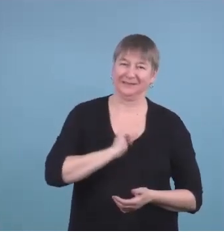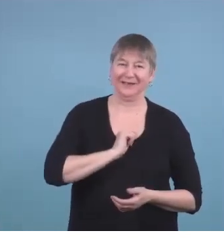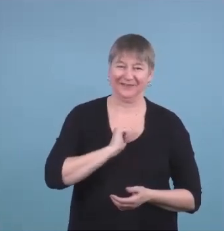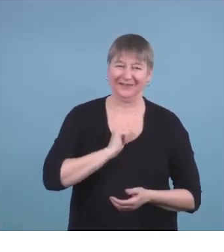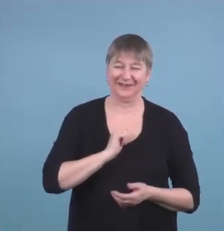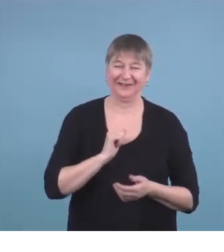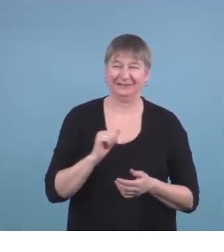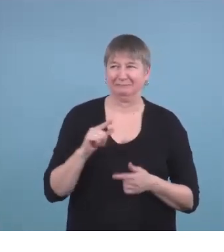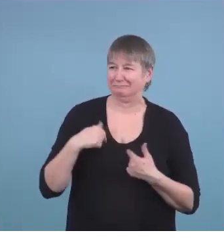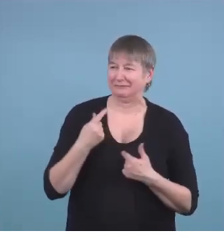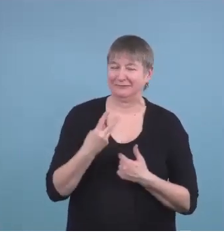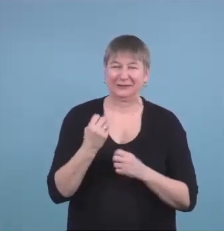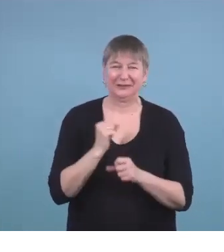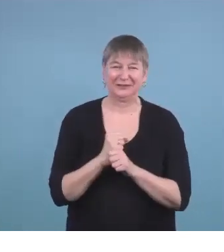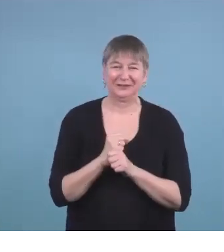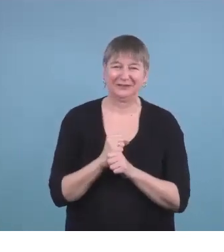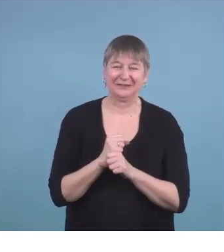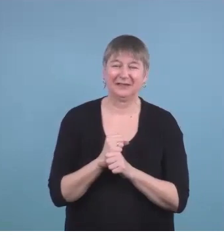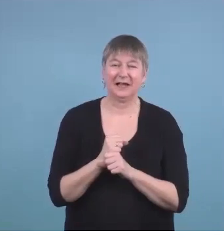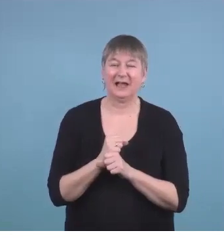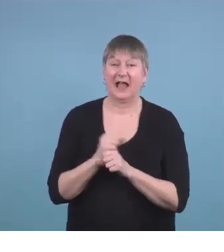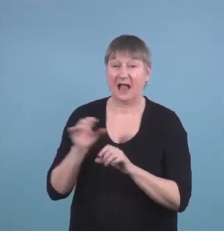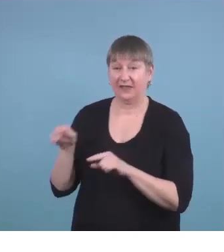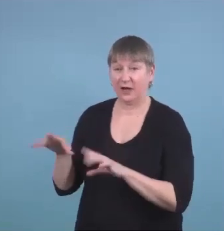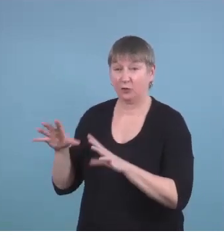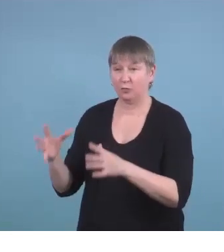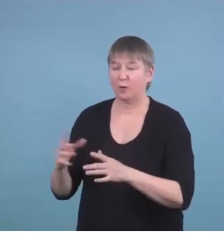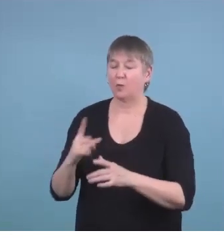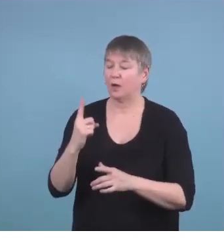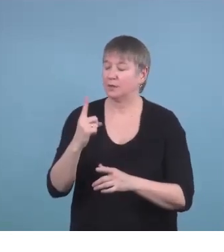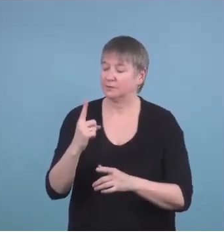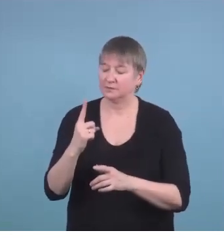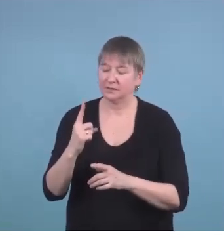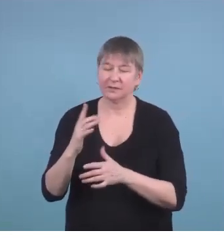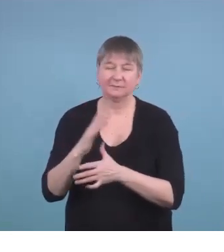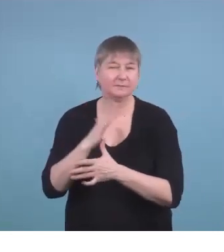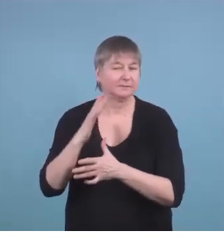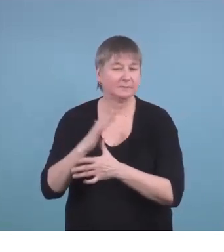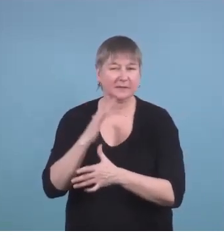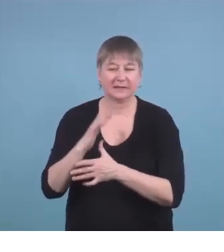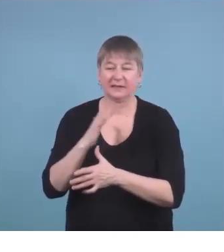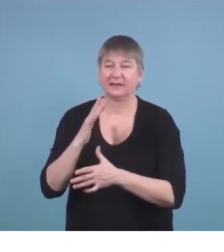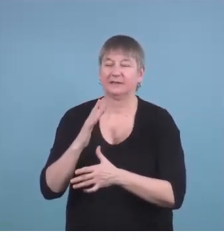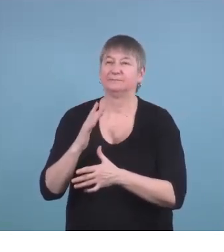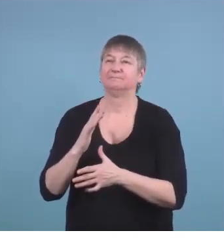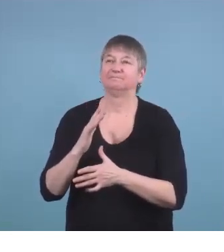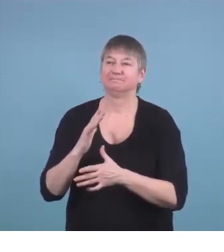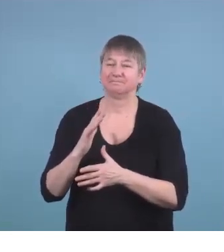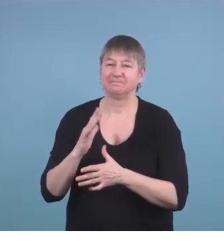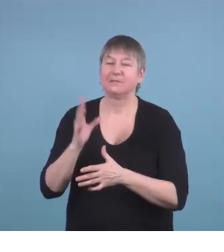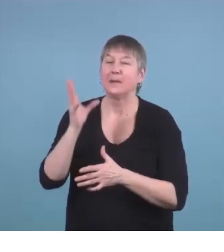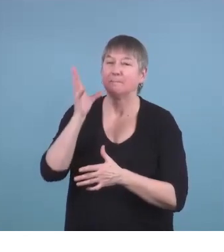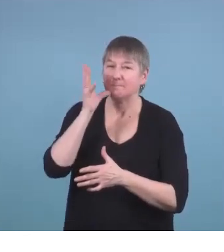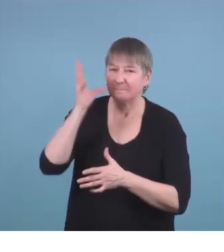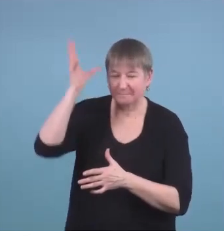thing in this group is that parents are aware